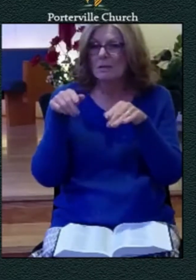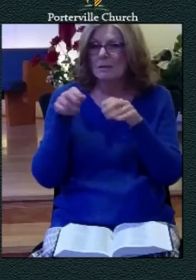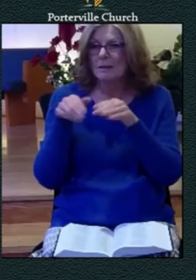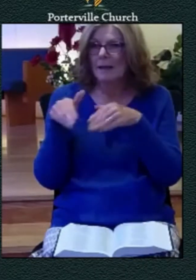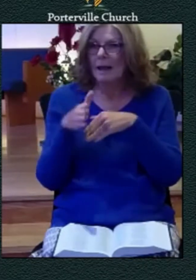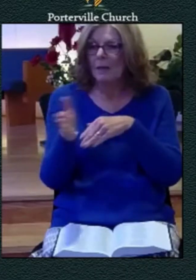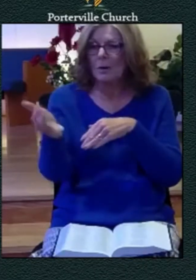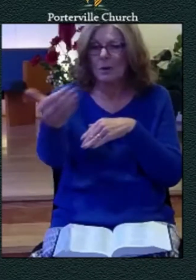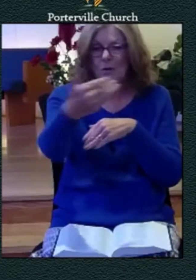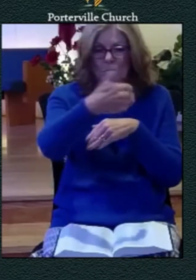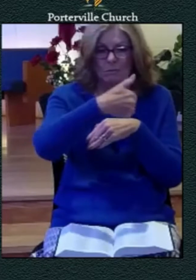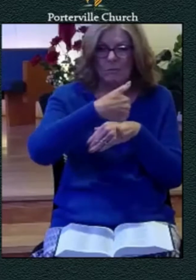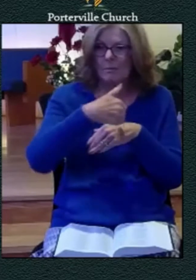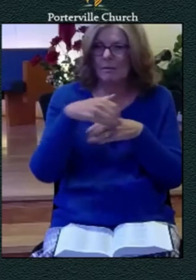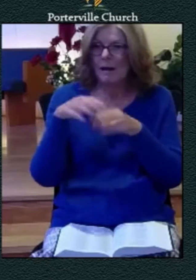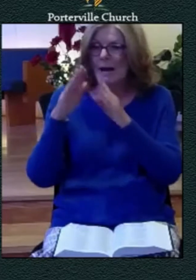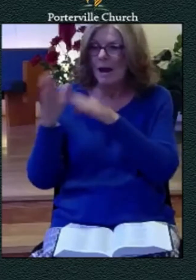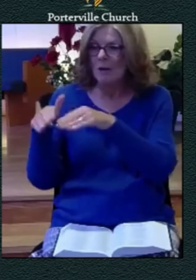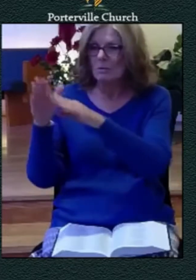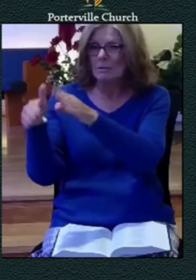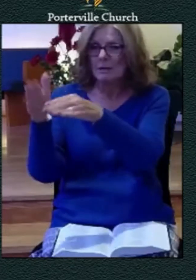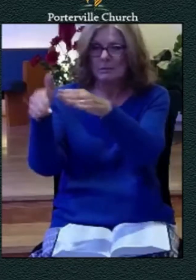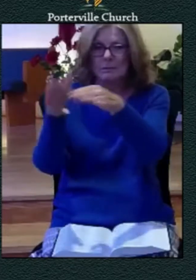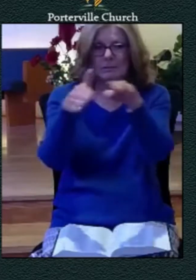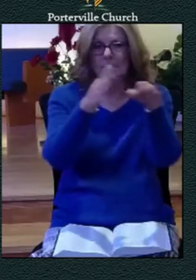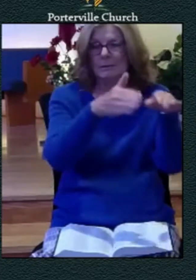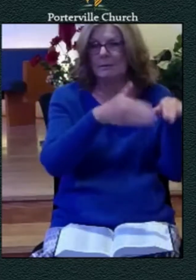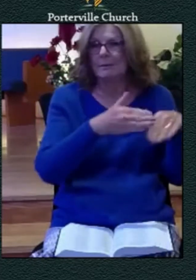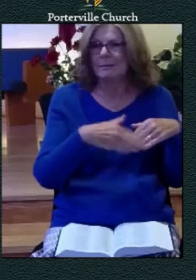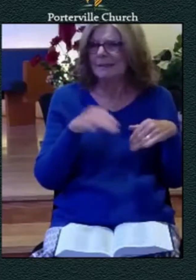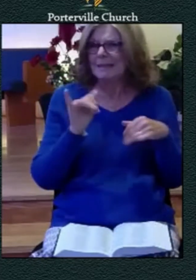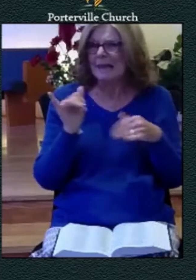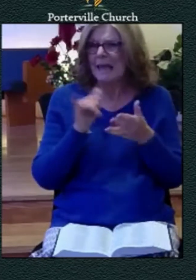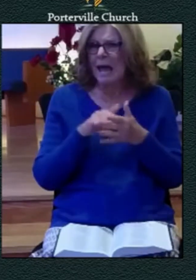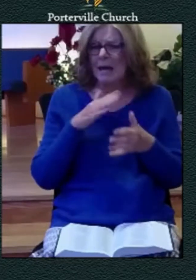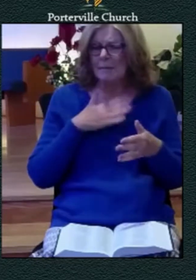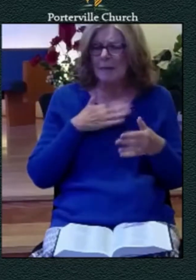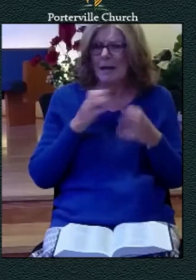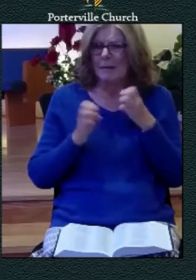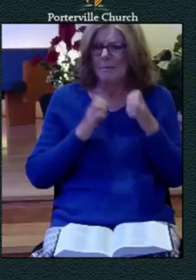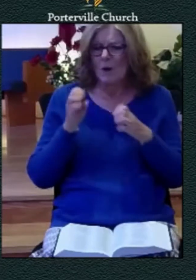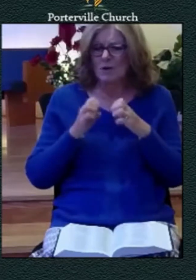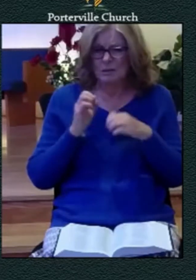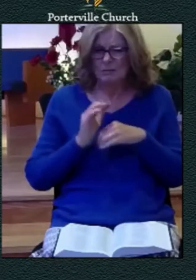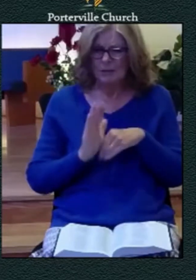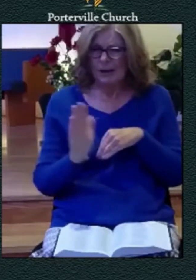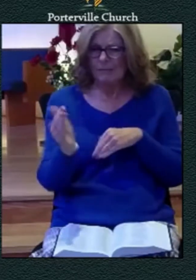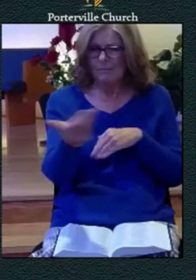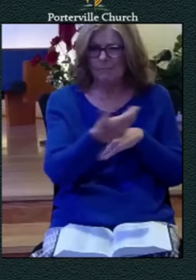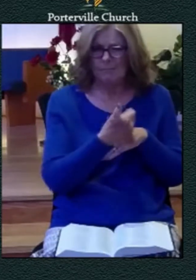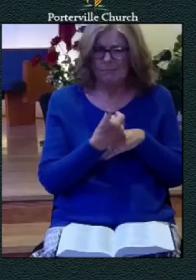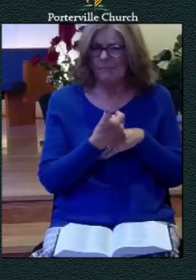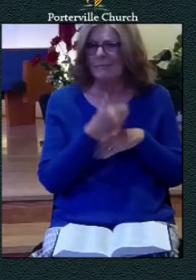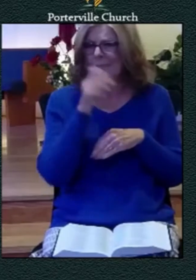comes you know it it ends and there's a row of houses kind of circled around that cul-de-sac well if you go into a cul-de-sac